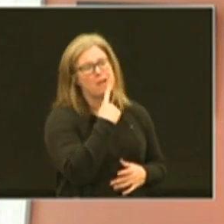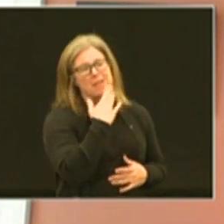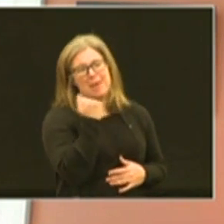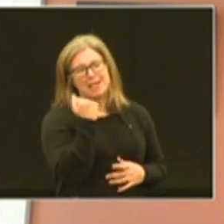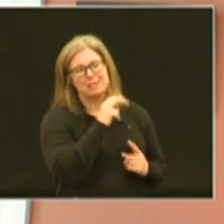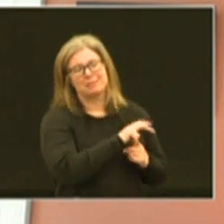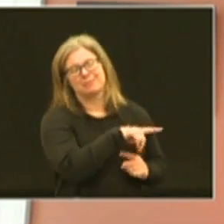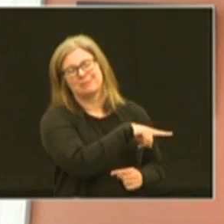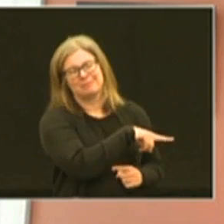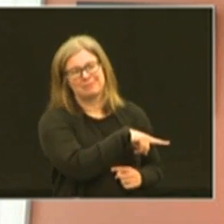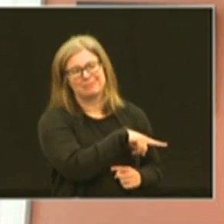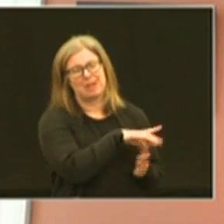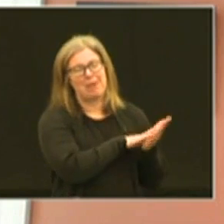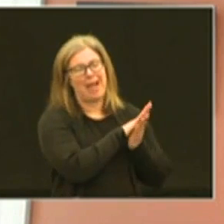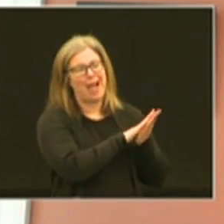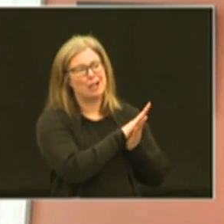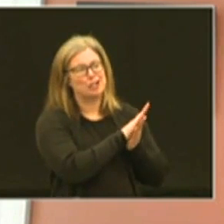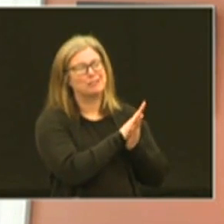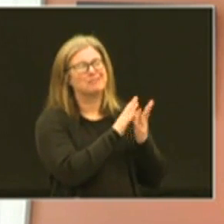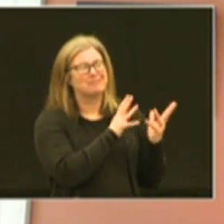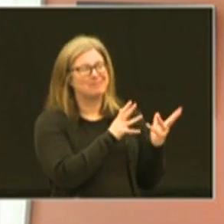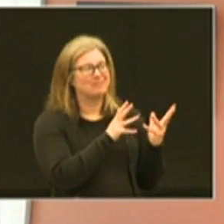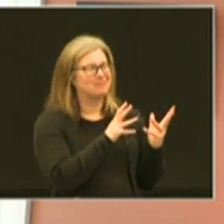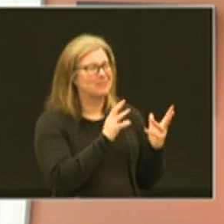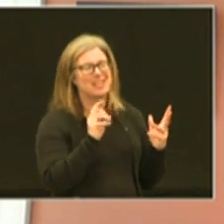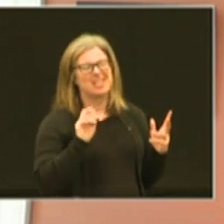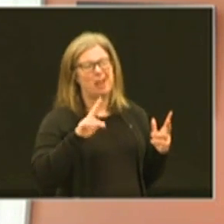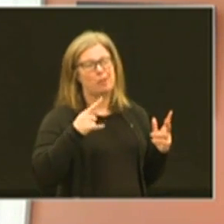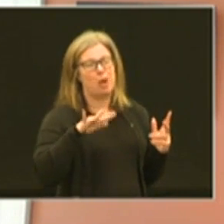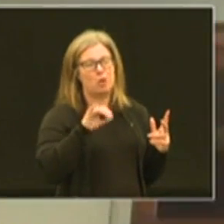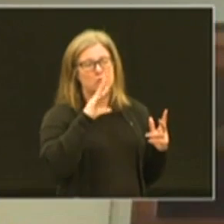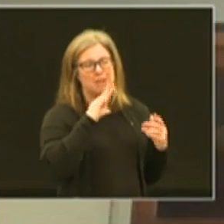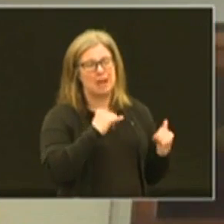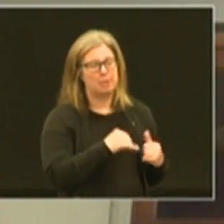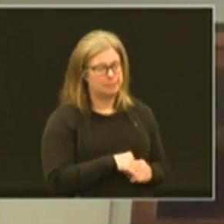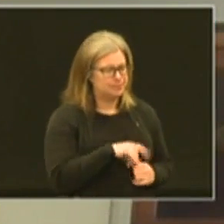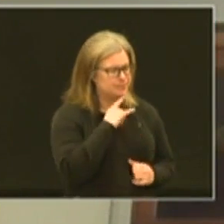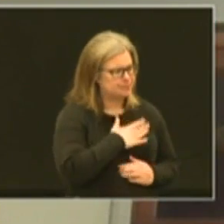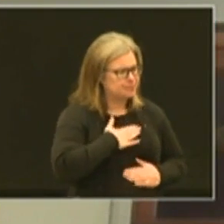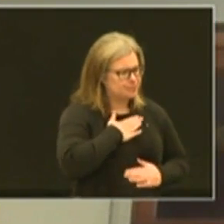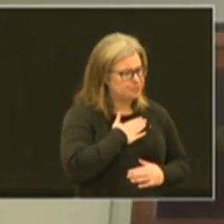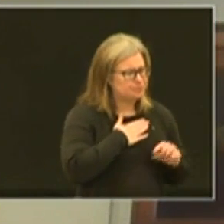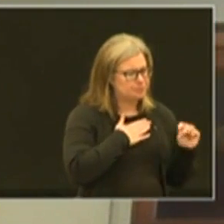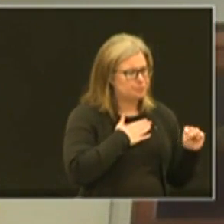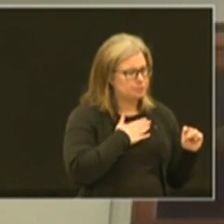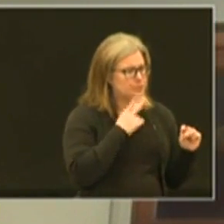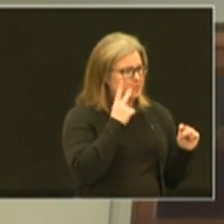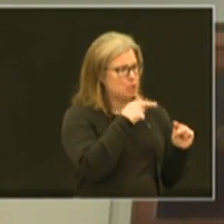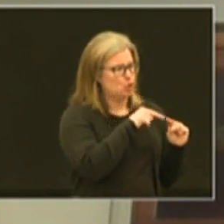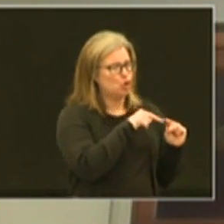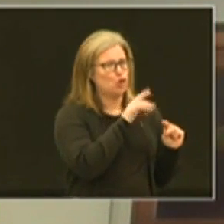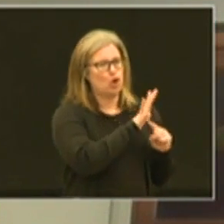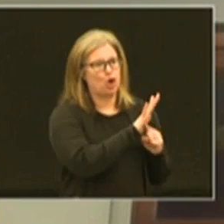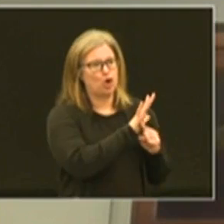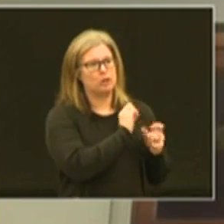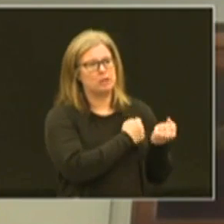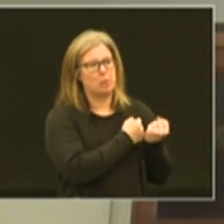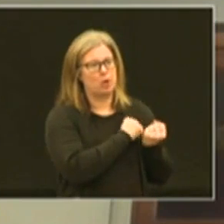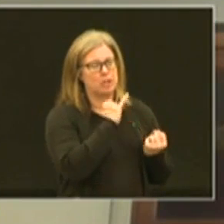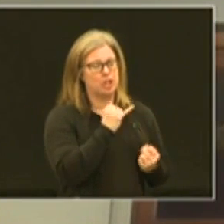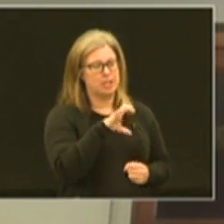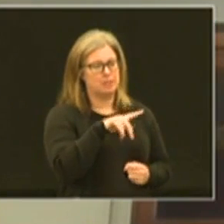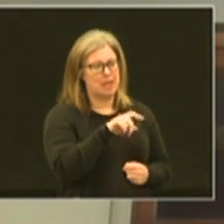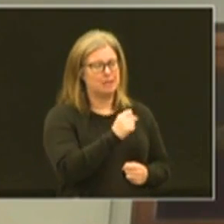of the best at passion enthusiasm and i always appreciate seeing her and her support of